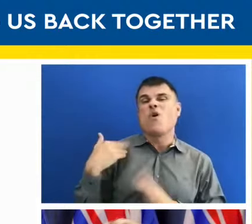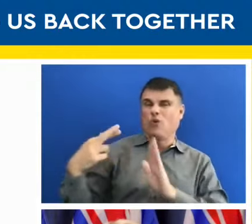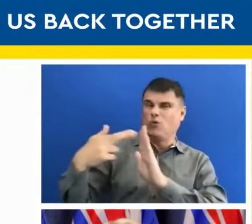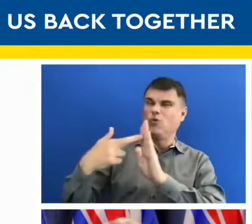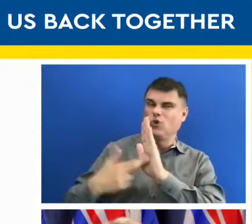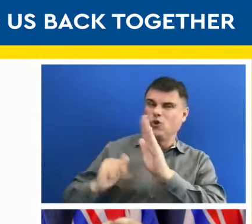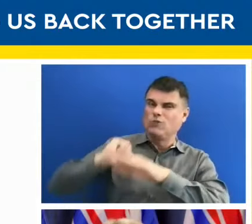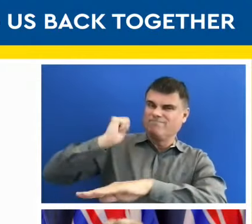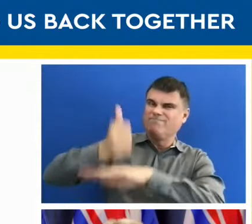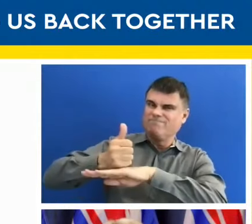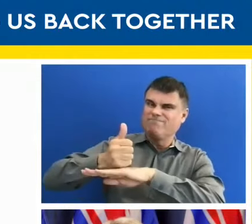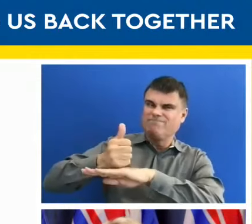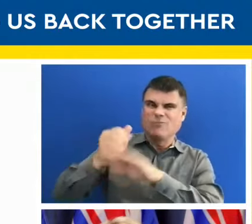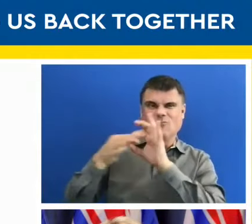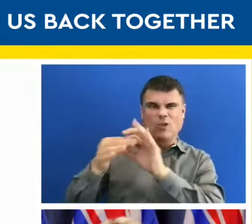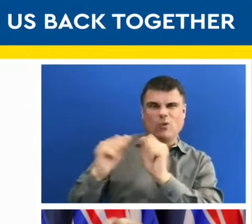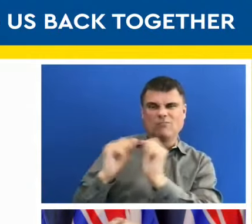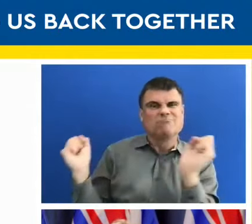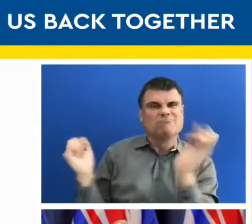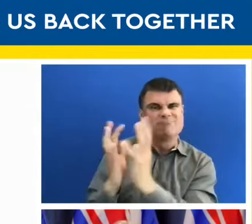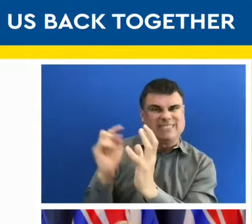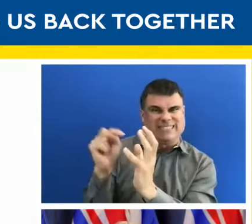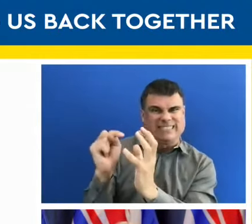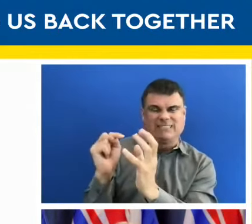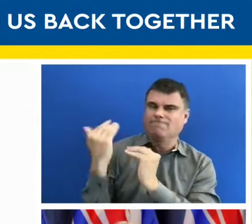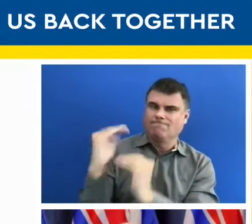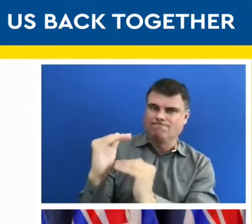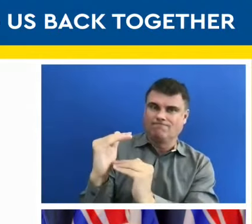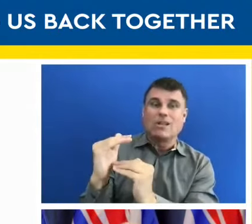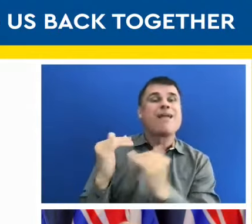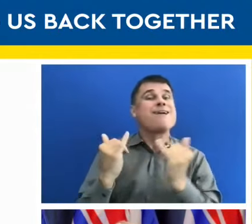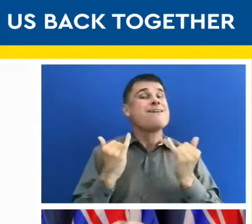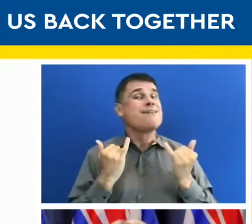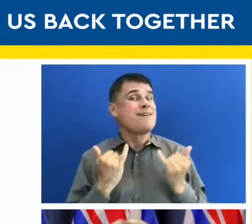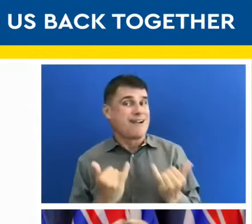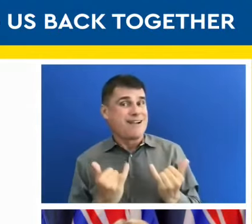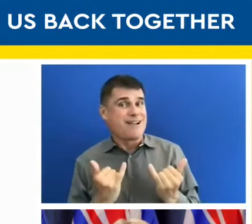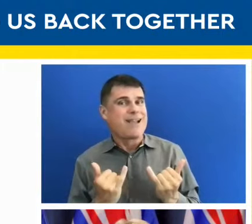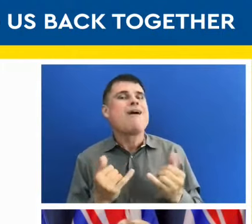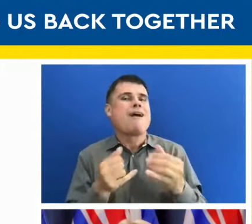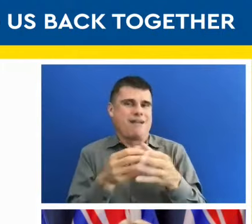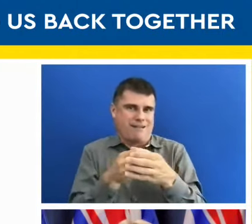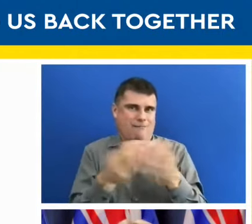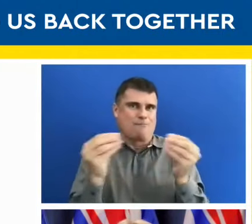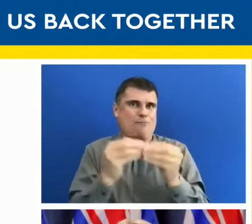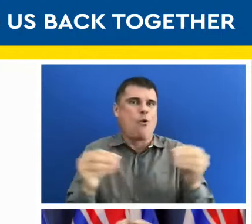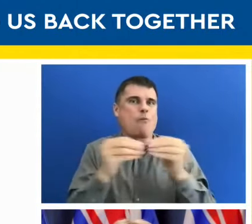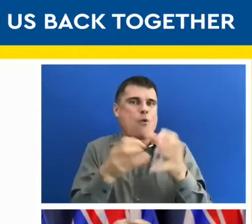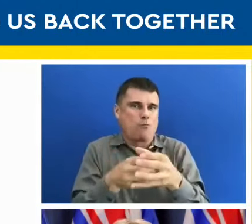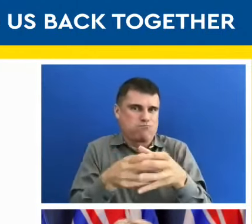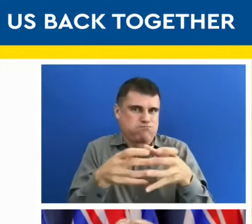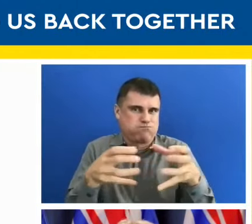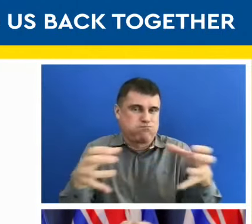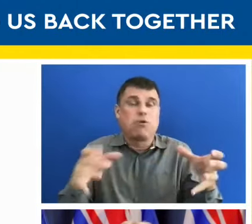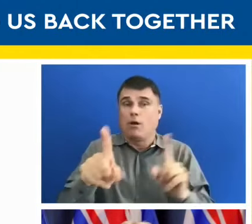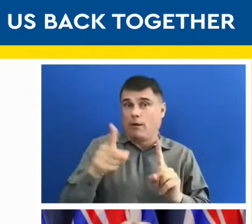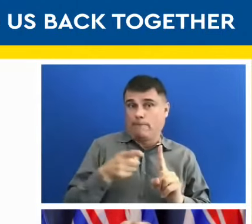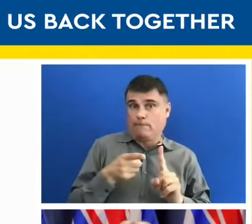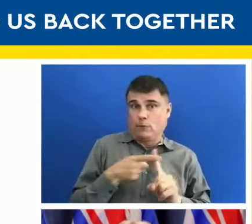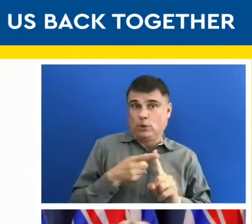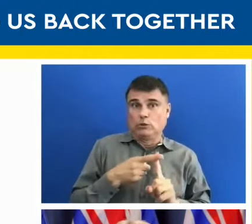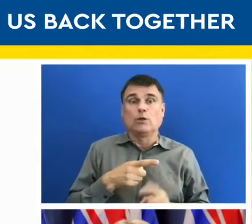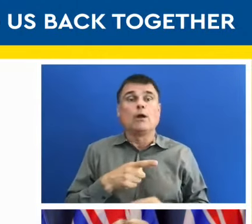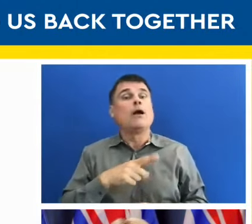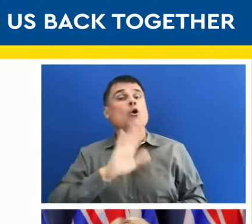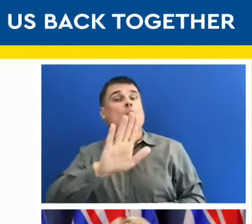Columbia and now is the time where we can start to lift those. First, the orders around personal gatherings. So that's the people you